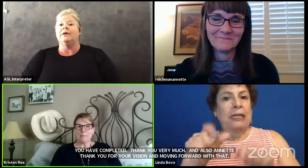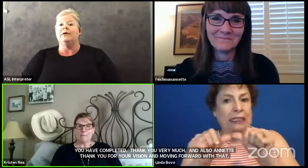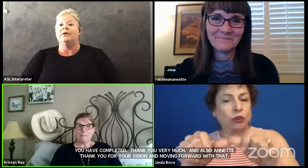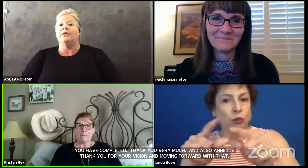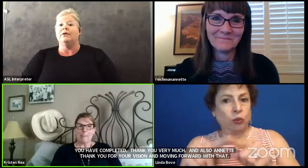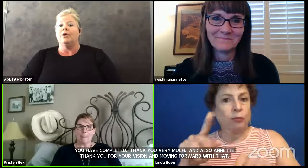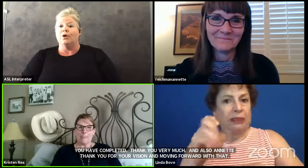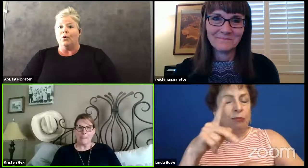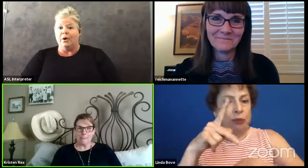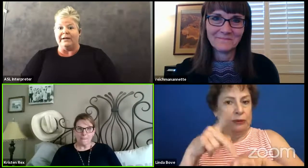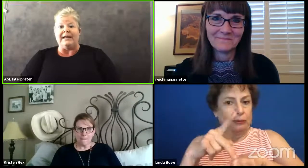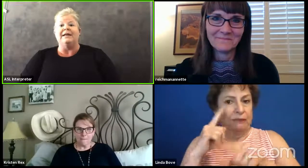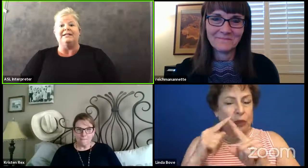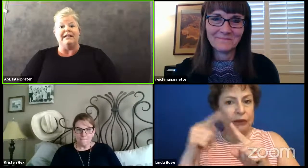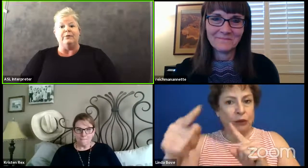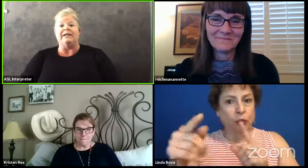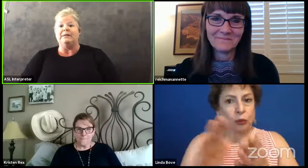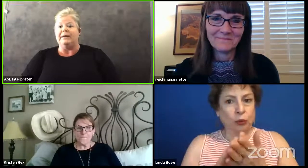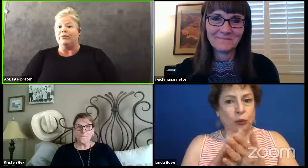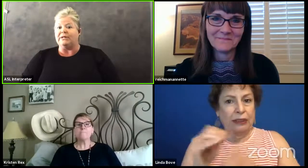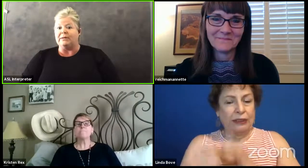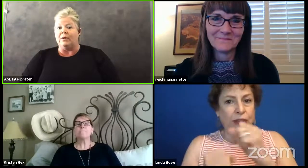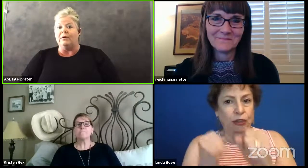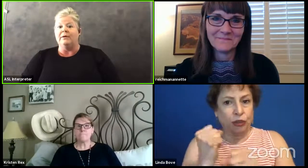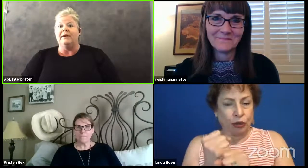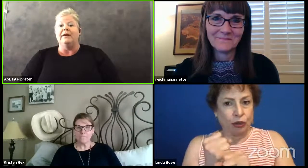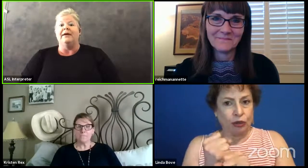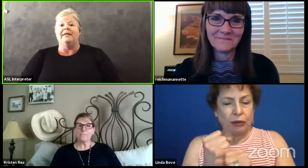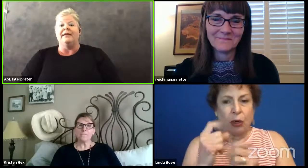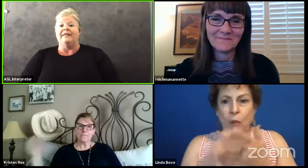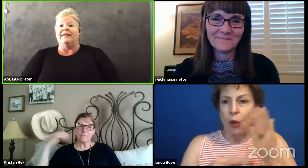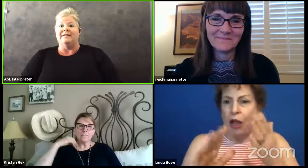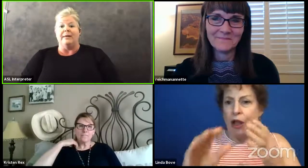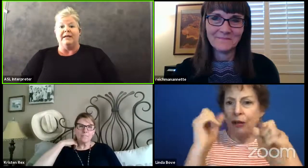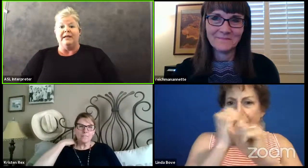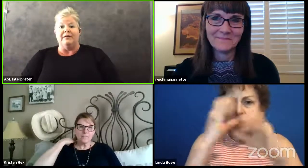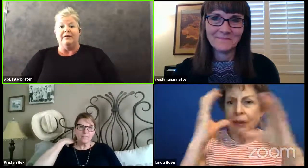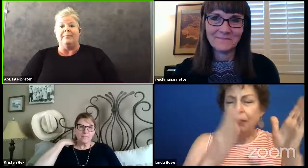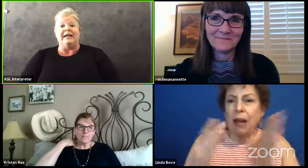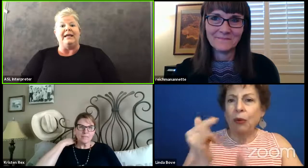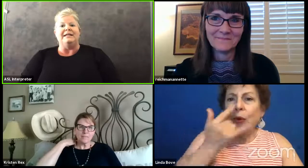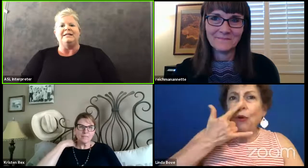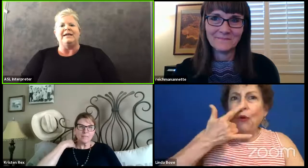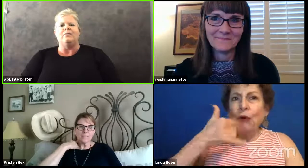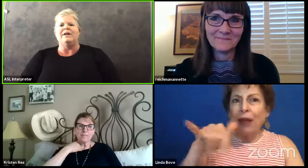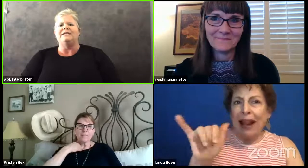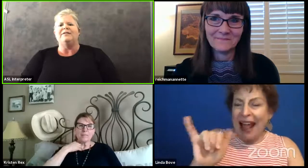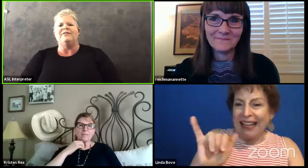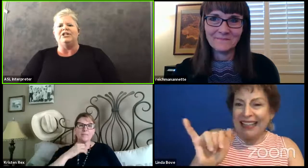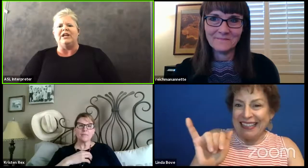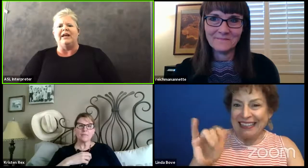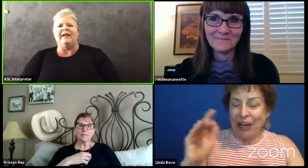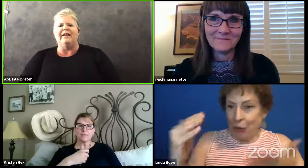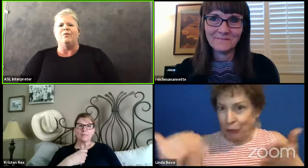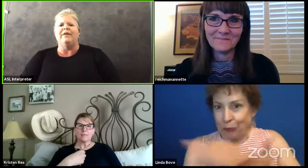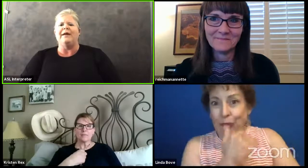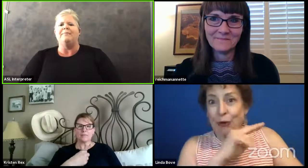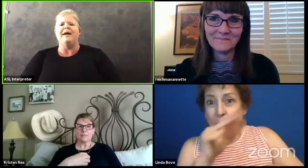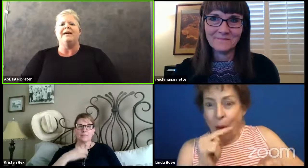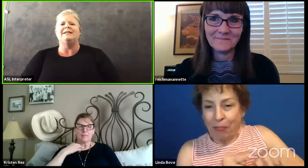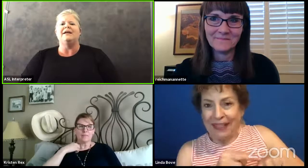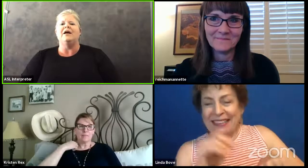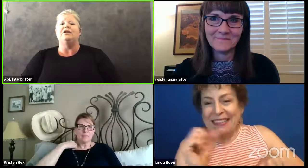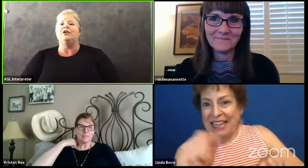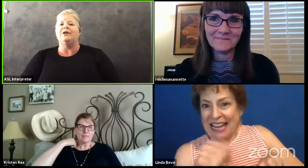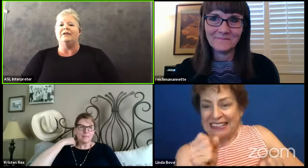Courtney continuing to be principal this coming year at PDSD? And what is the vision and what